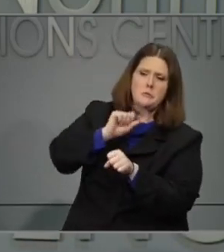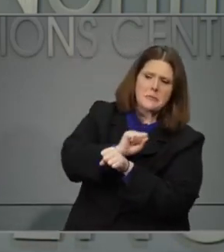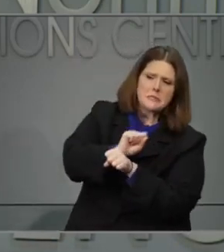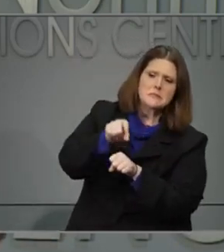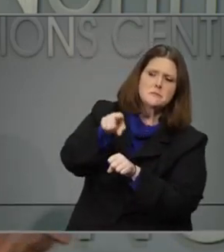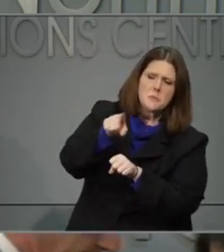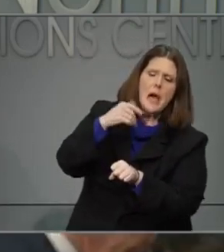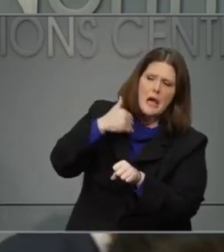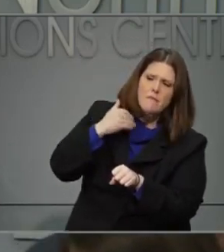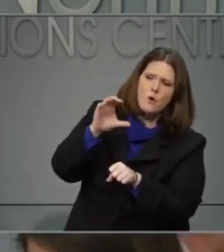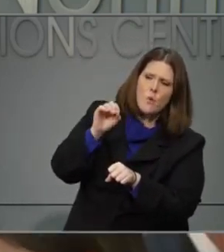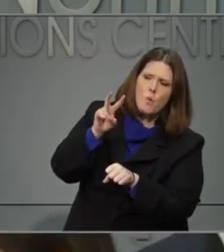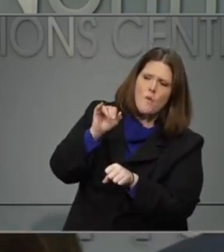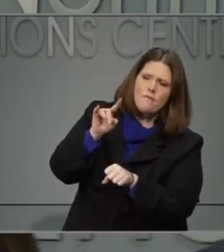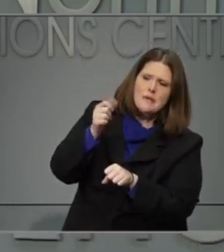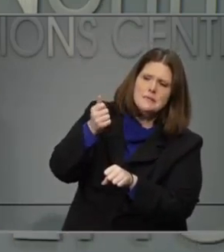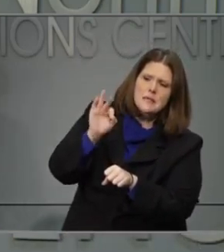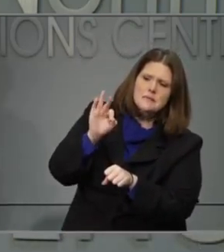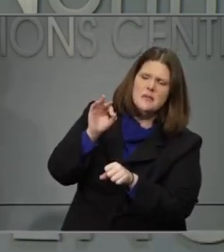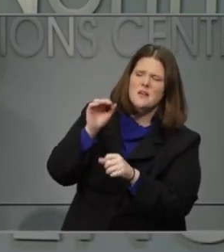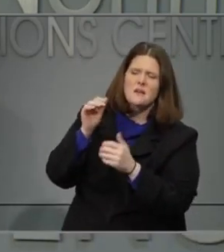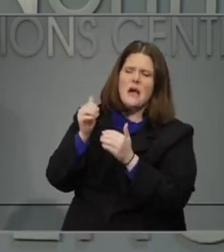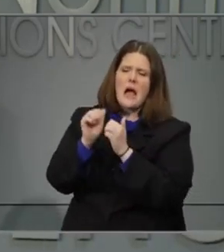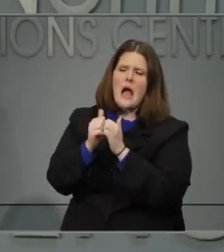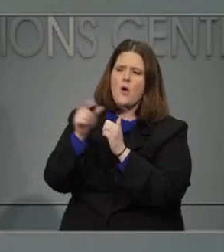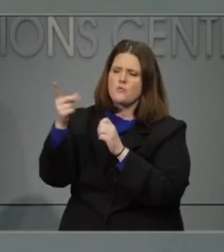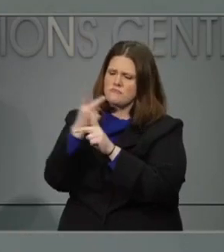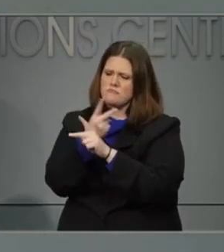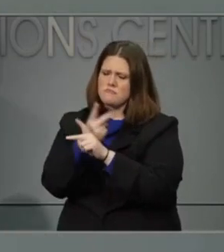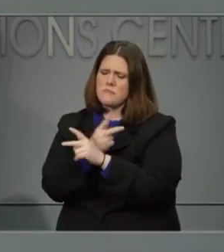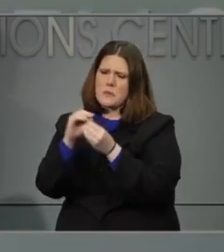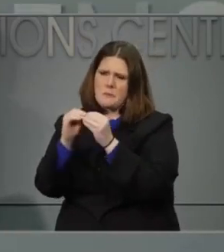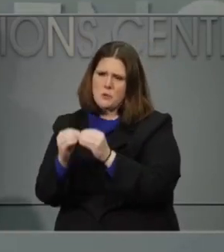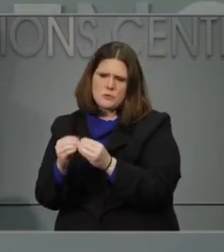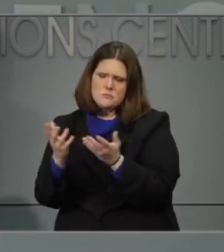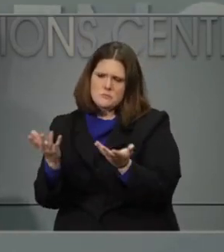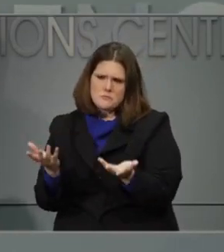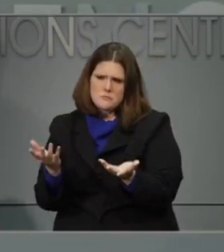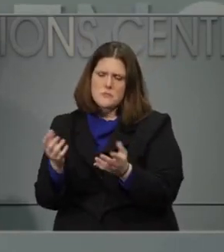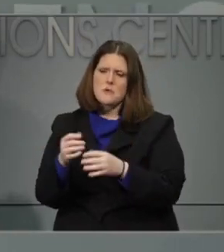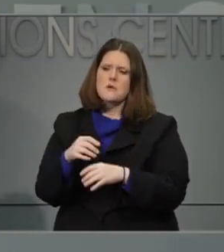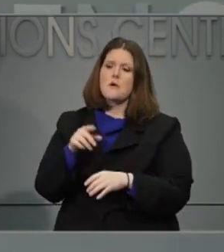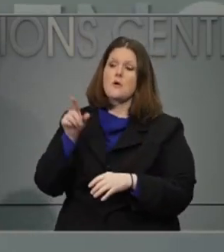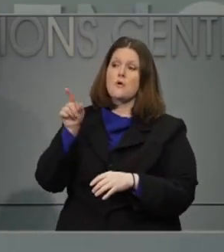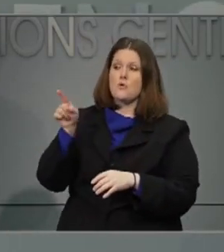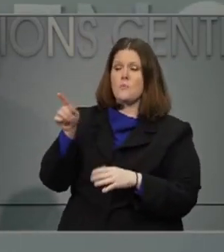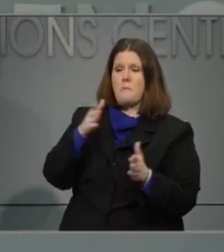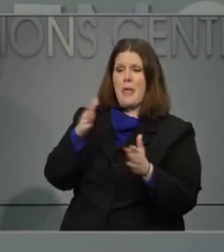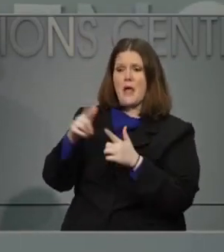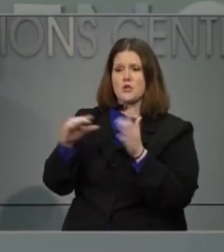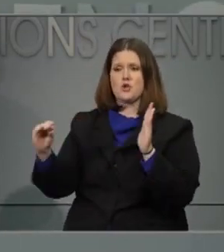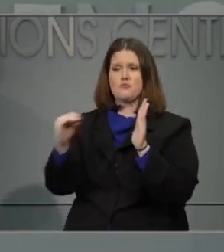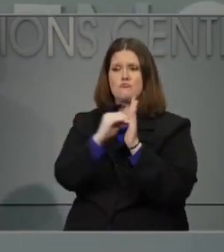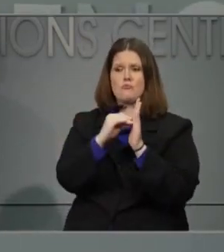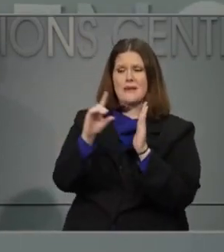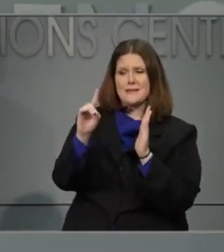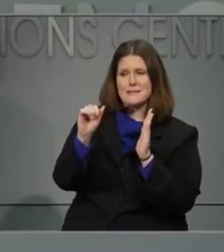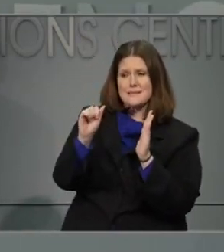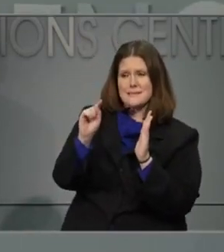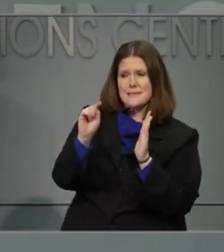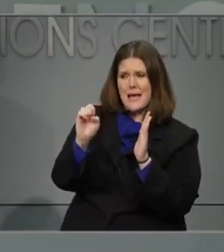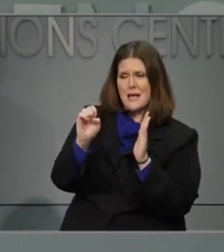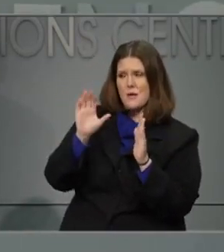required to add a death to that tally and are y'all considering adding the dates the deaths occurred to the state tally?